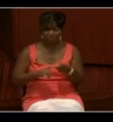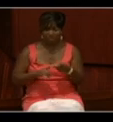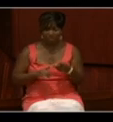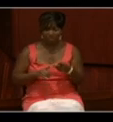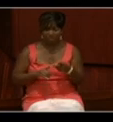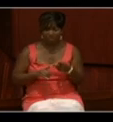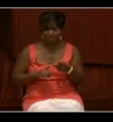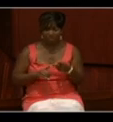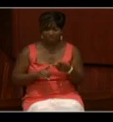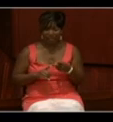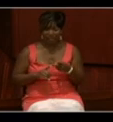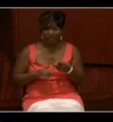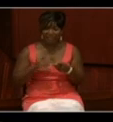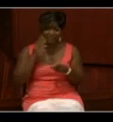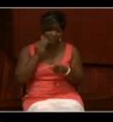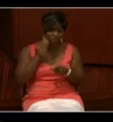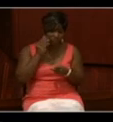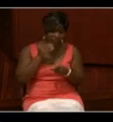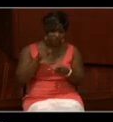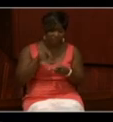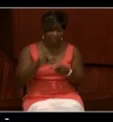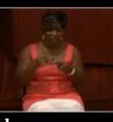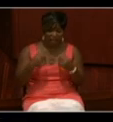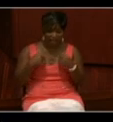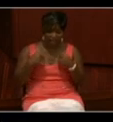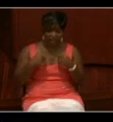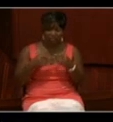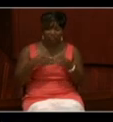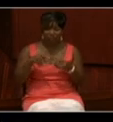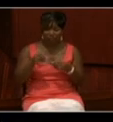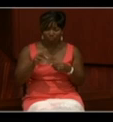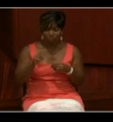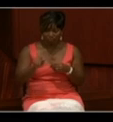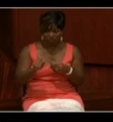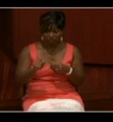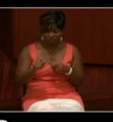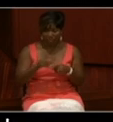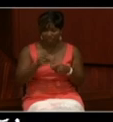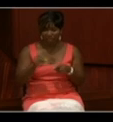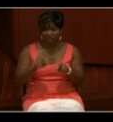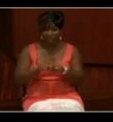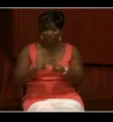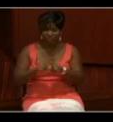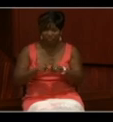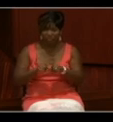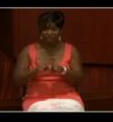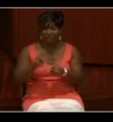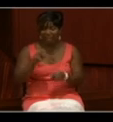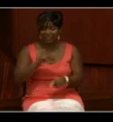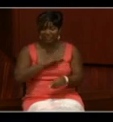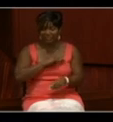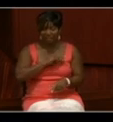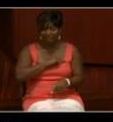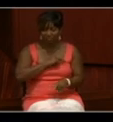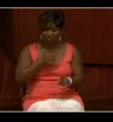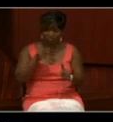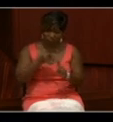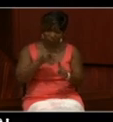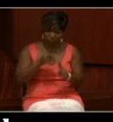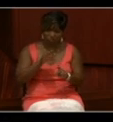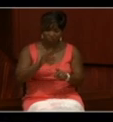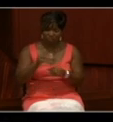little bit of the experiences that they had in those ports. And then also the naval mission in which your ancestor was playing a part,